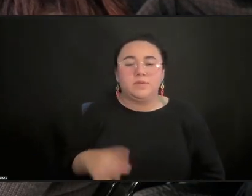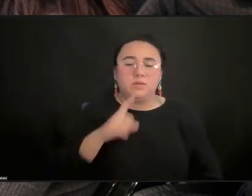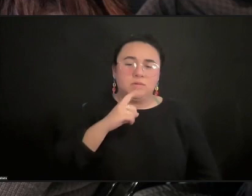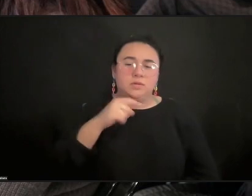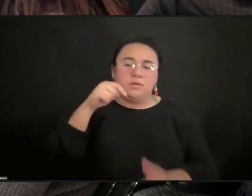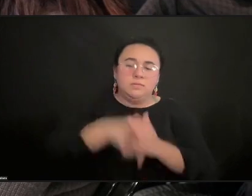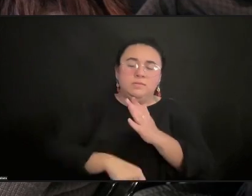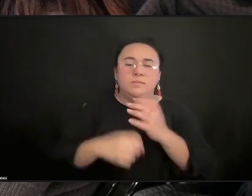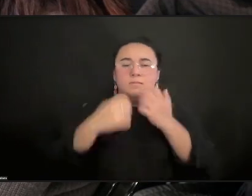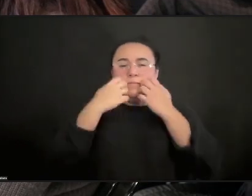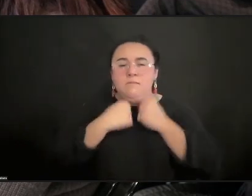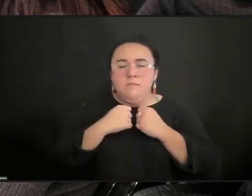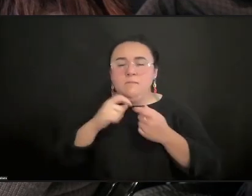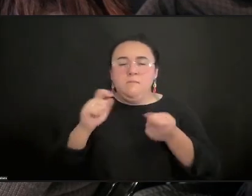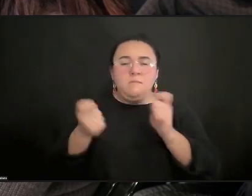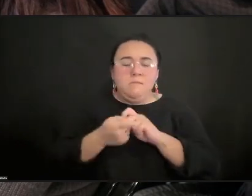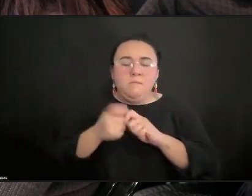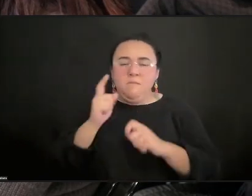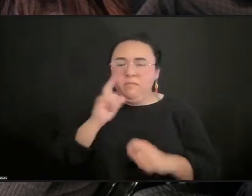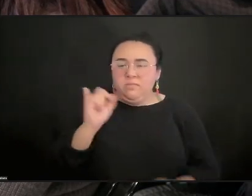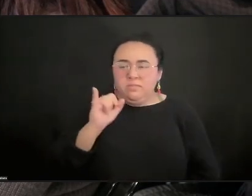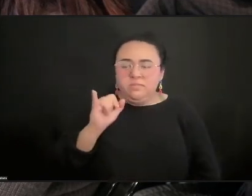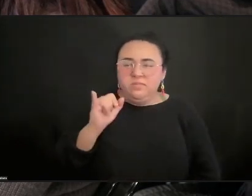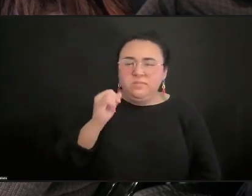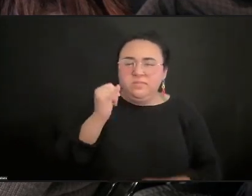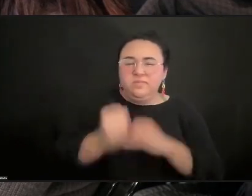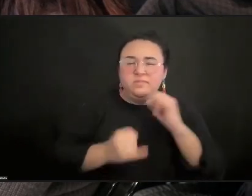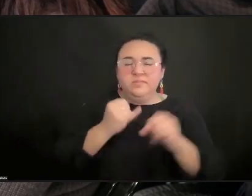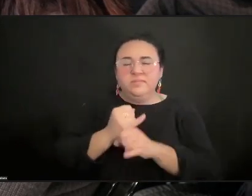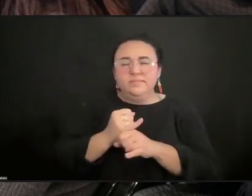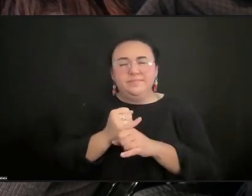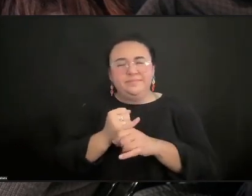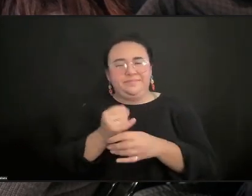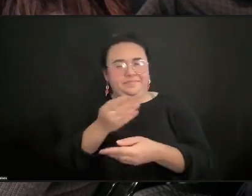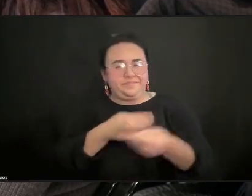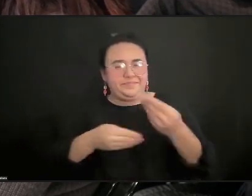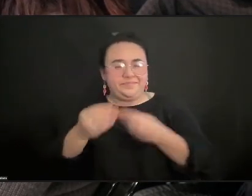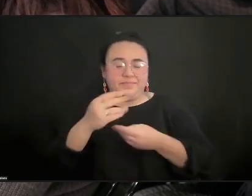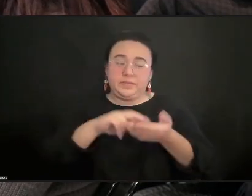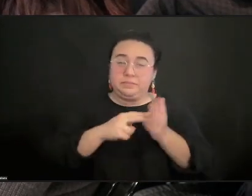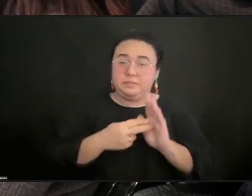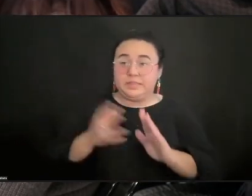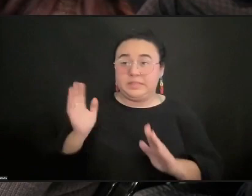I think, what international exchange means and can mean in our future.